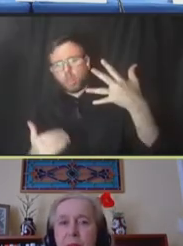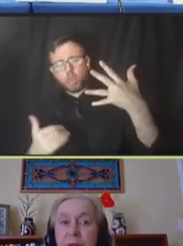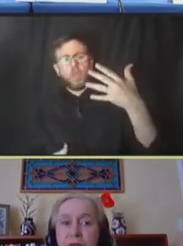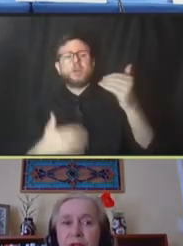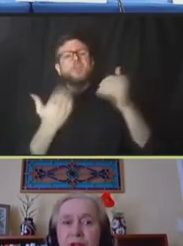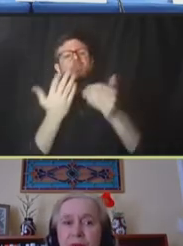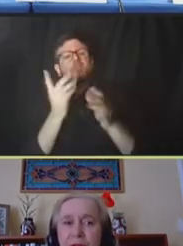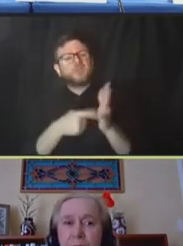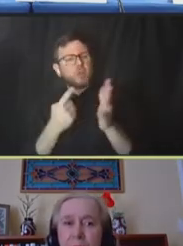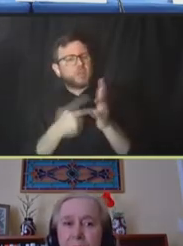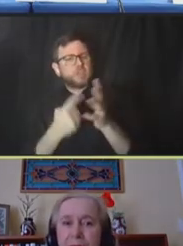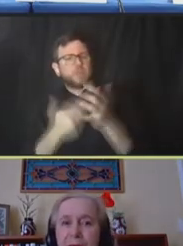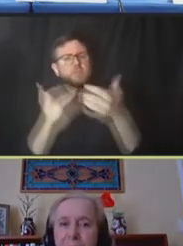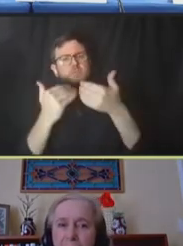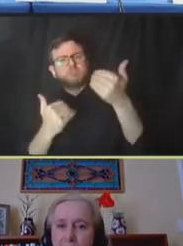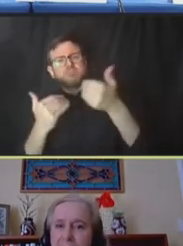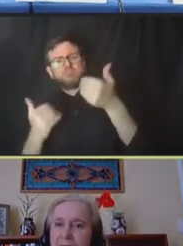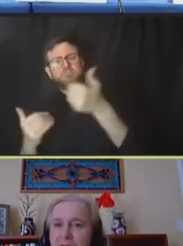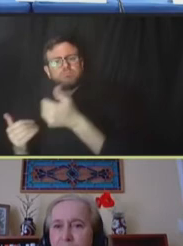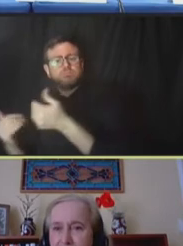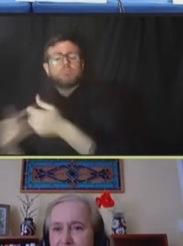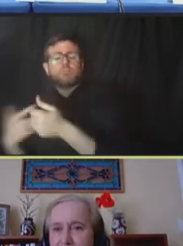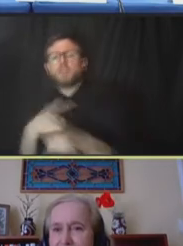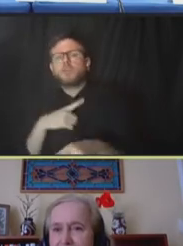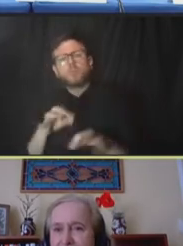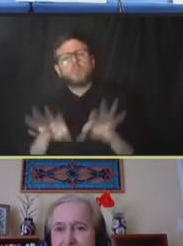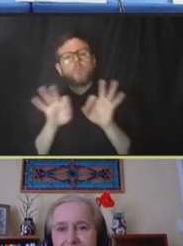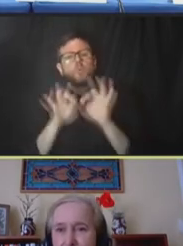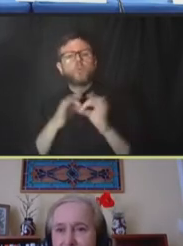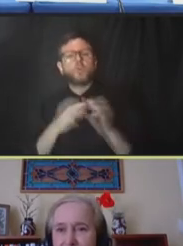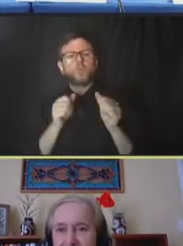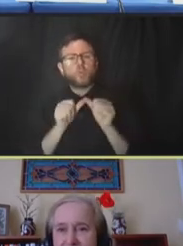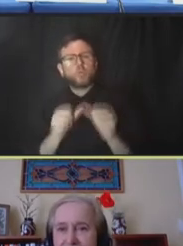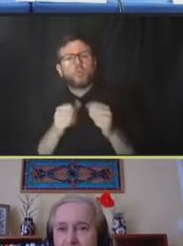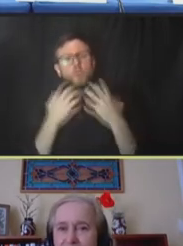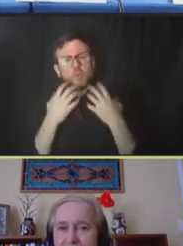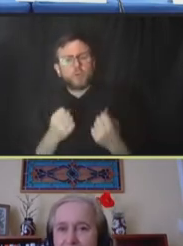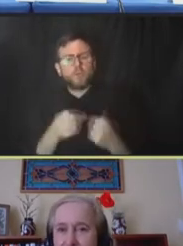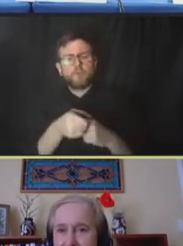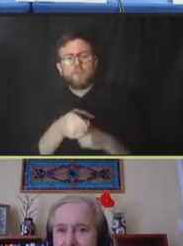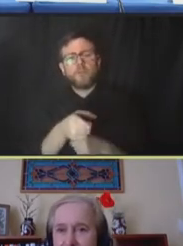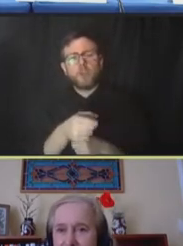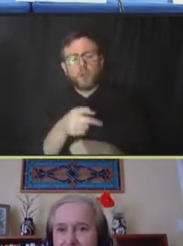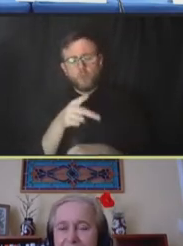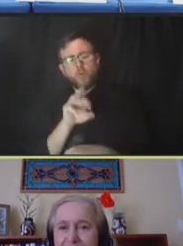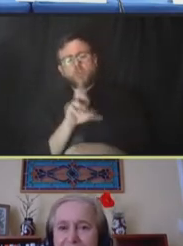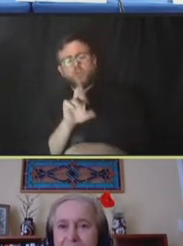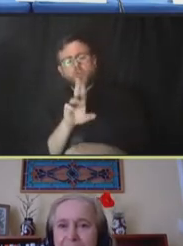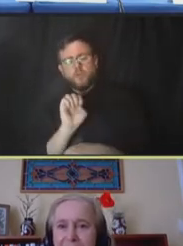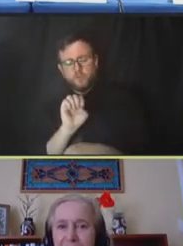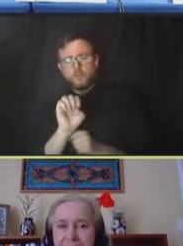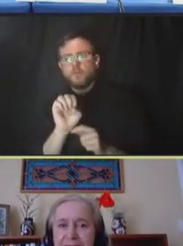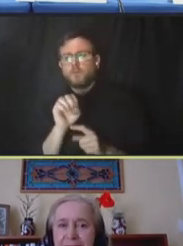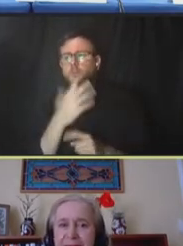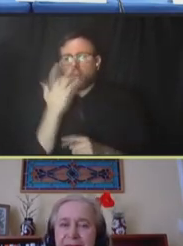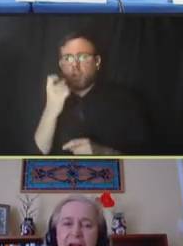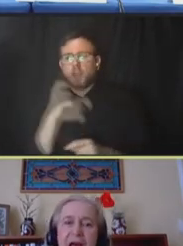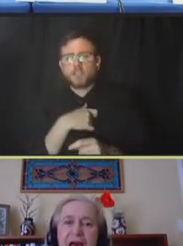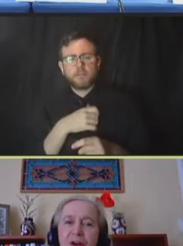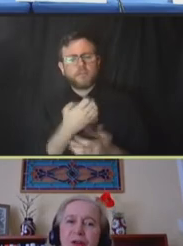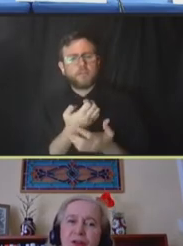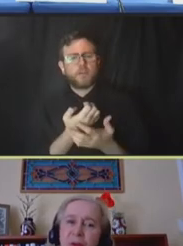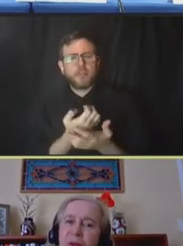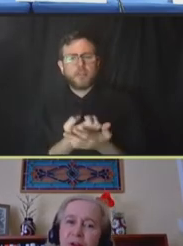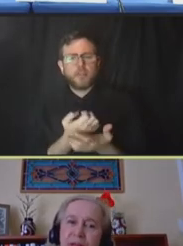to preserve the quality because we are living in a supply chain network economy, okay? I have to emphasize that.